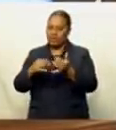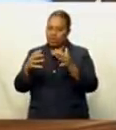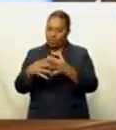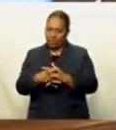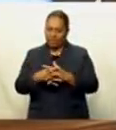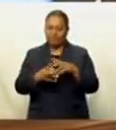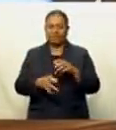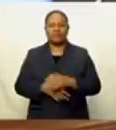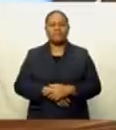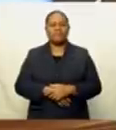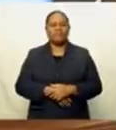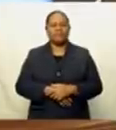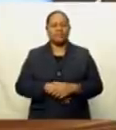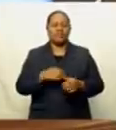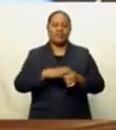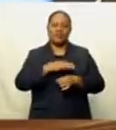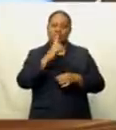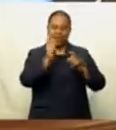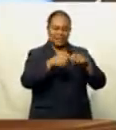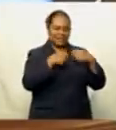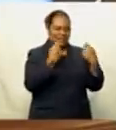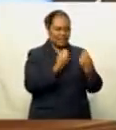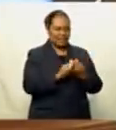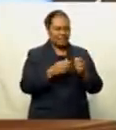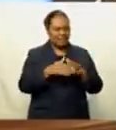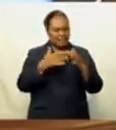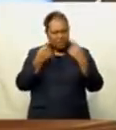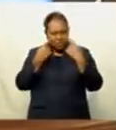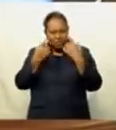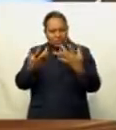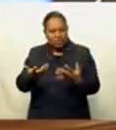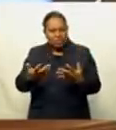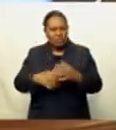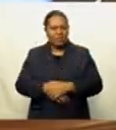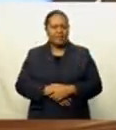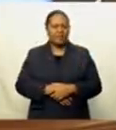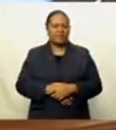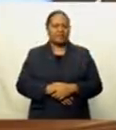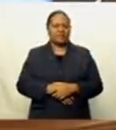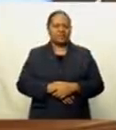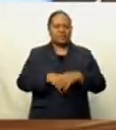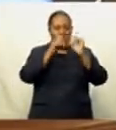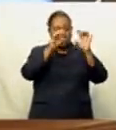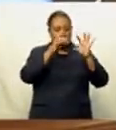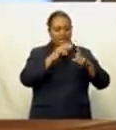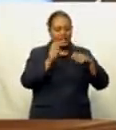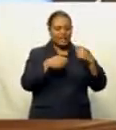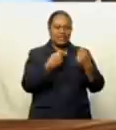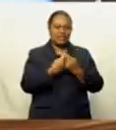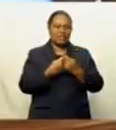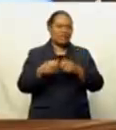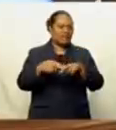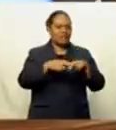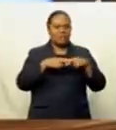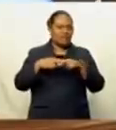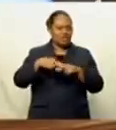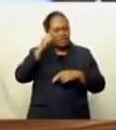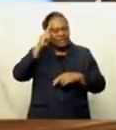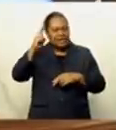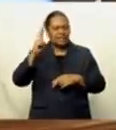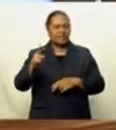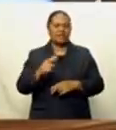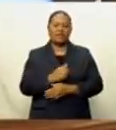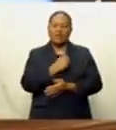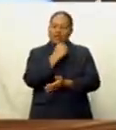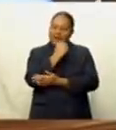of Origin Game 1 squad. While this could be an indication of them being roped into the kangaroos, the Fiji National Rugby League is still over the